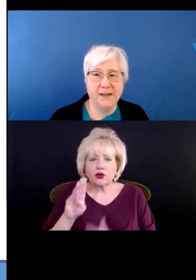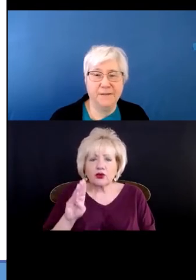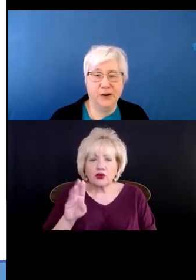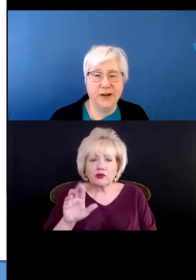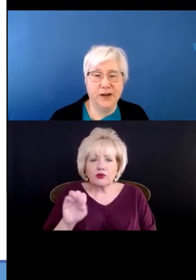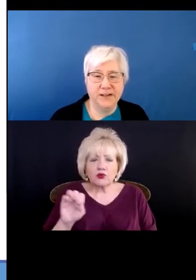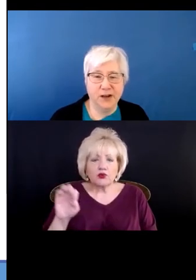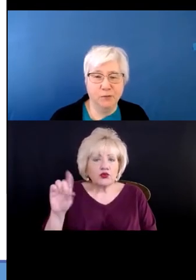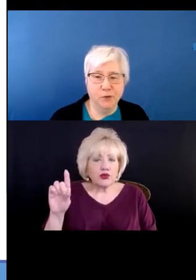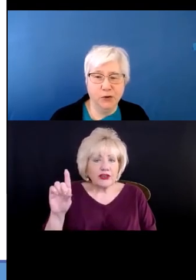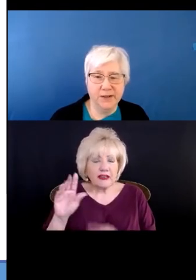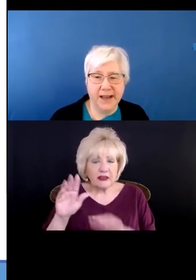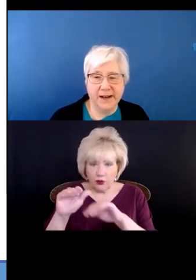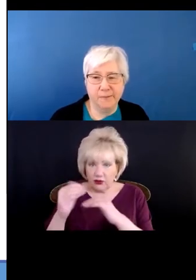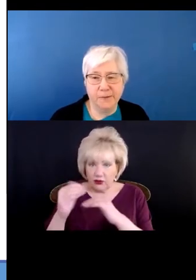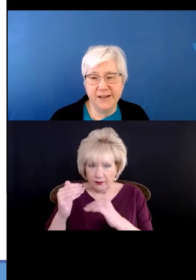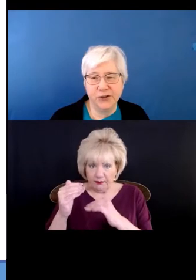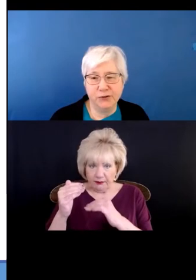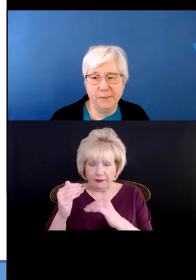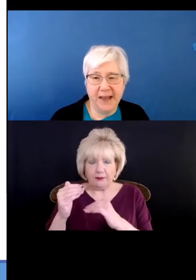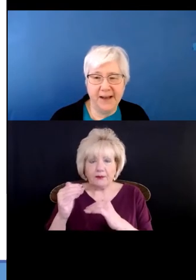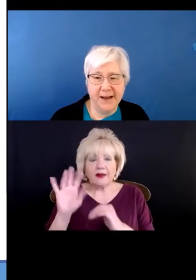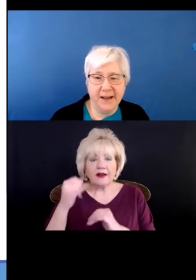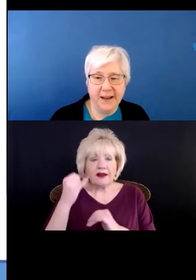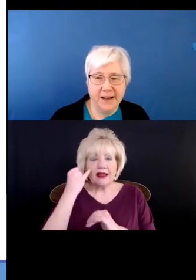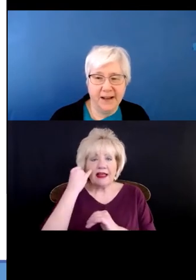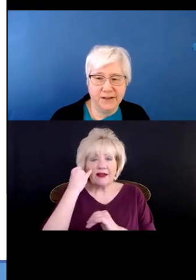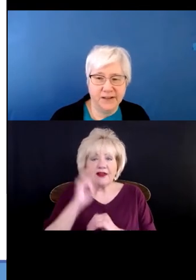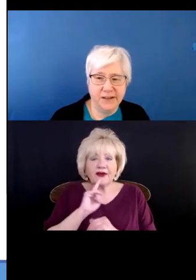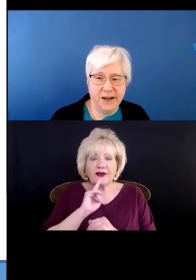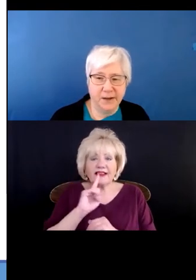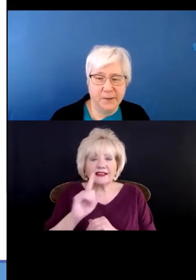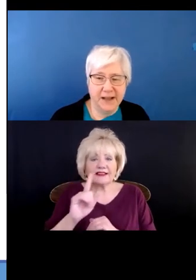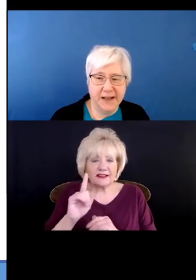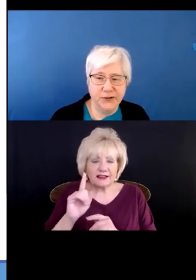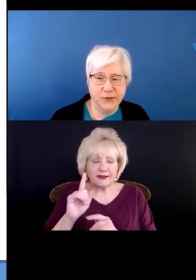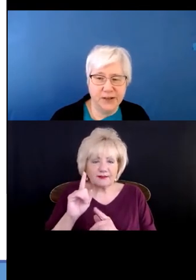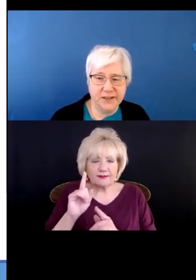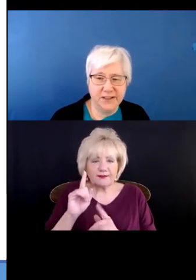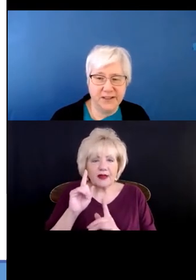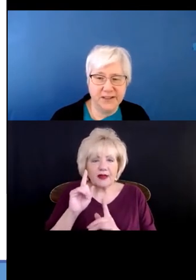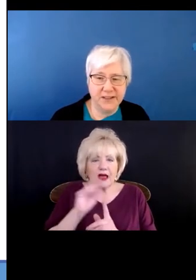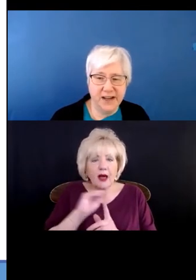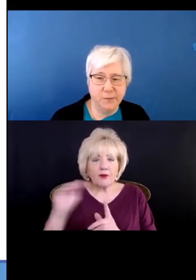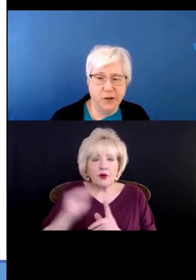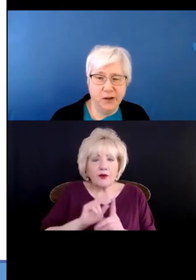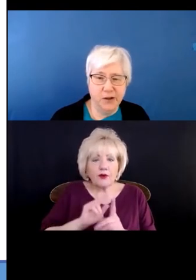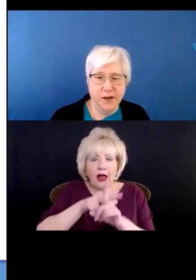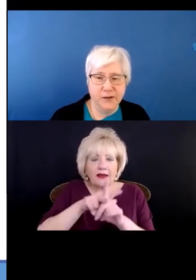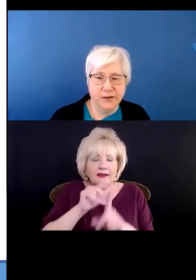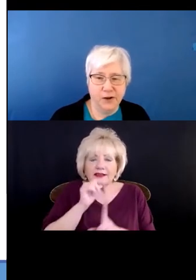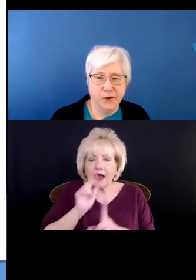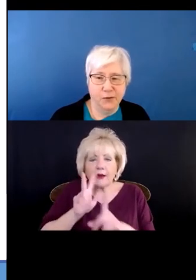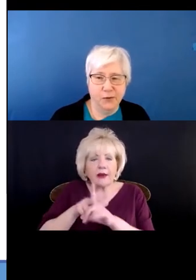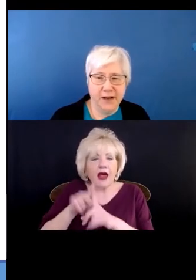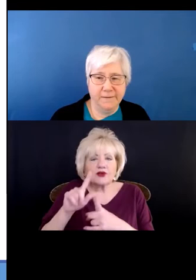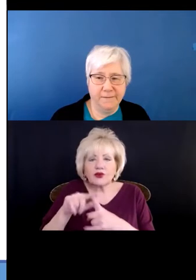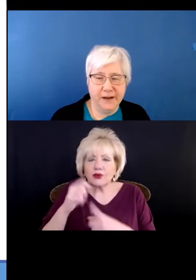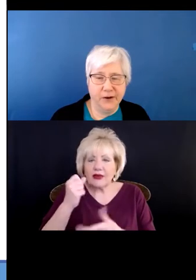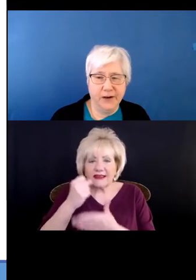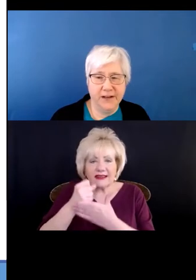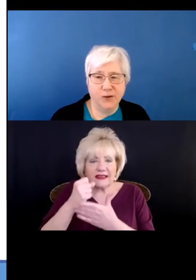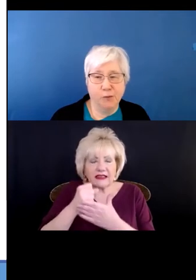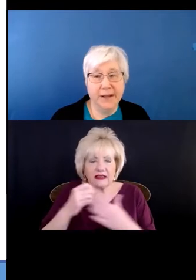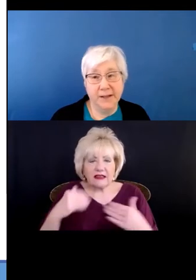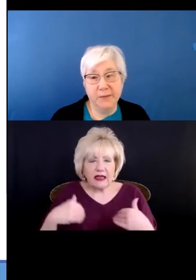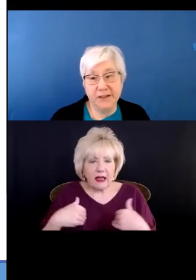If there is a rule that applies to a pet, it doesn't apply to an assistance animal. So if